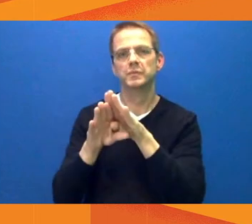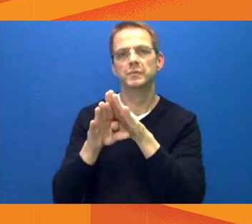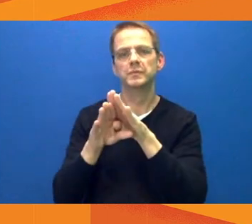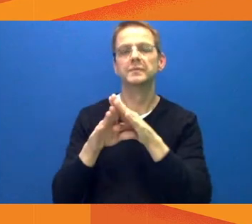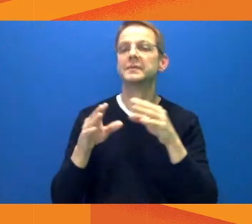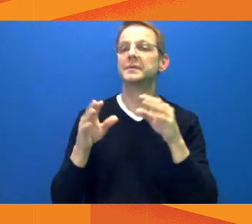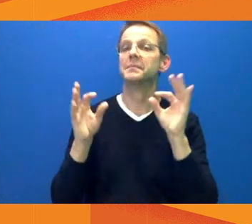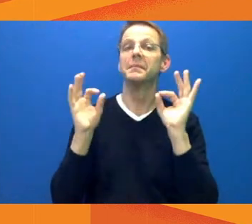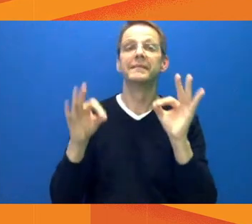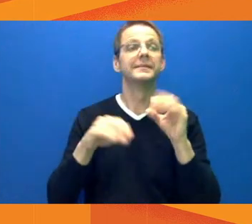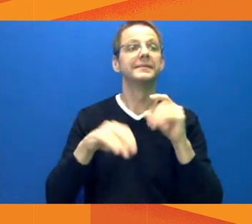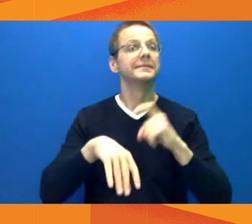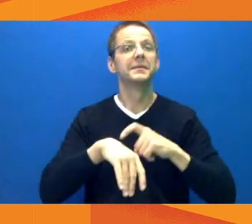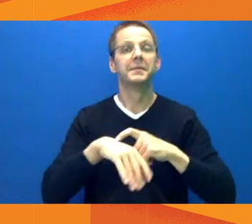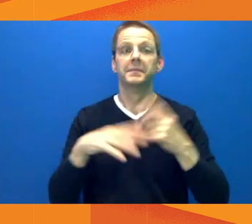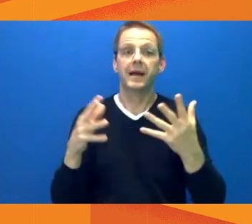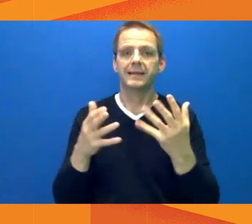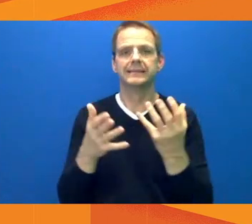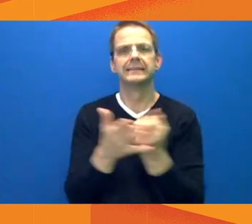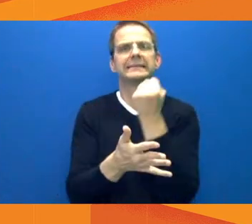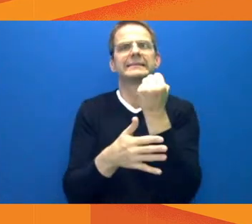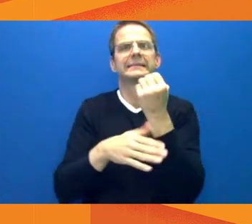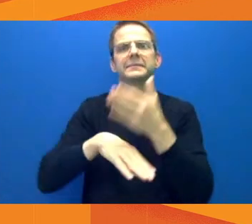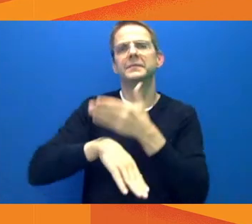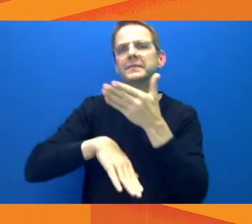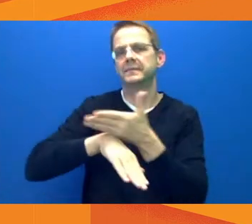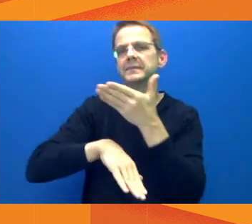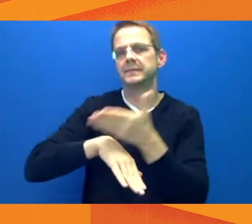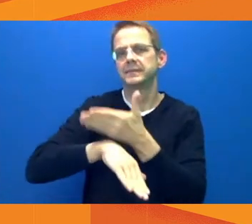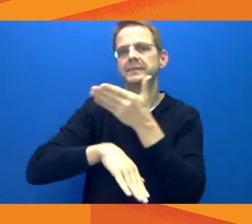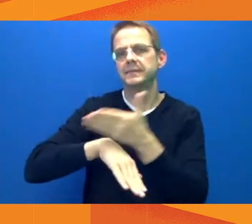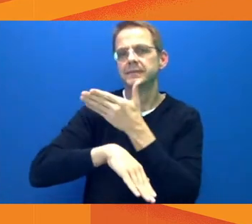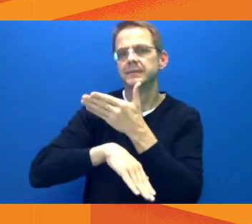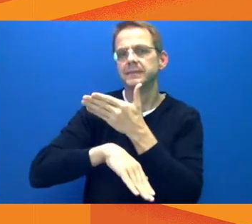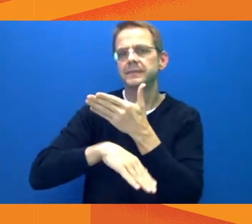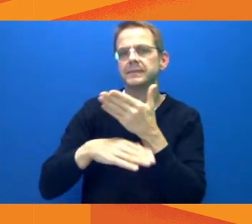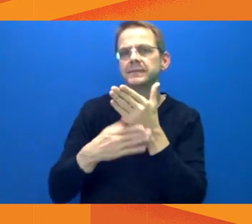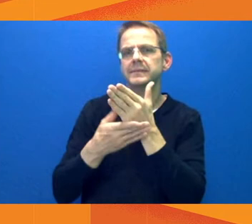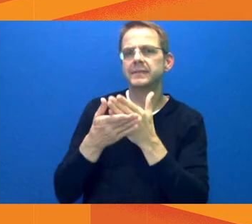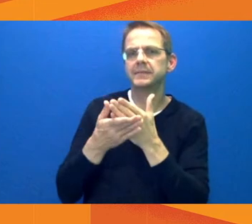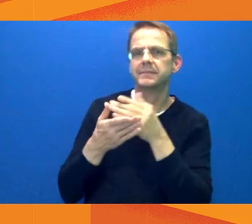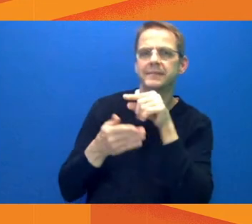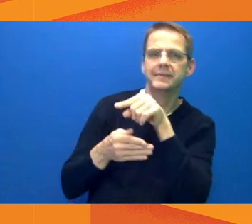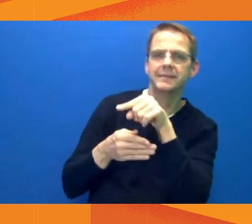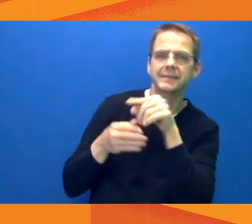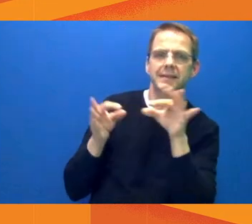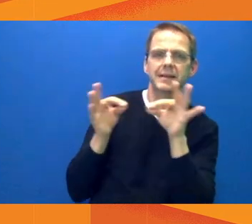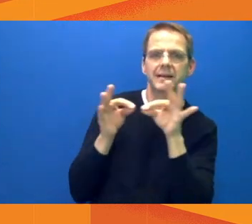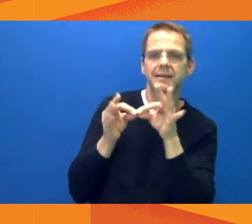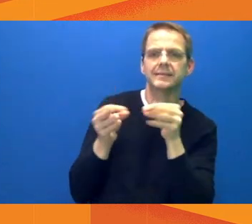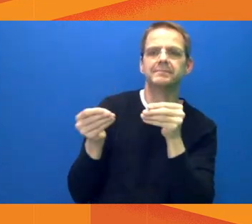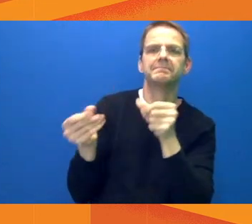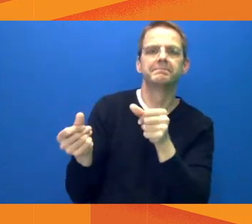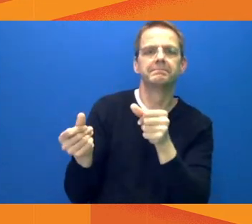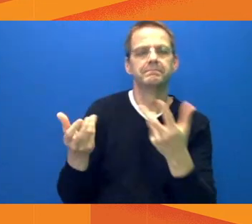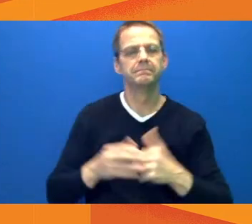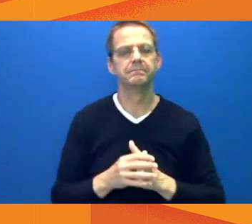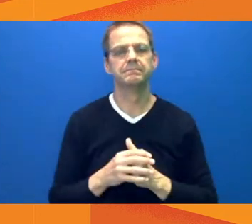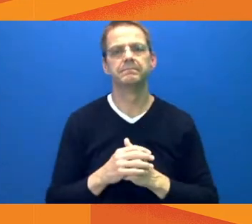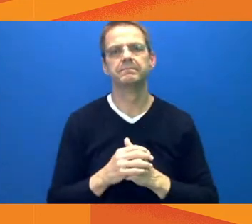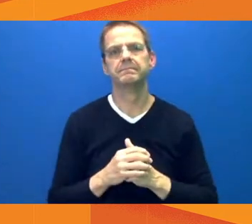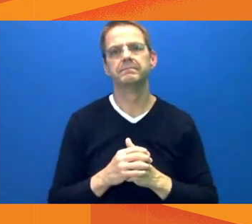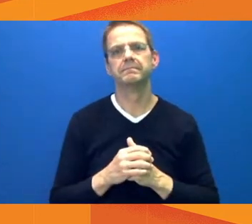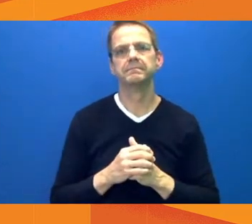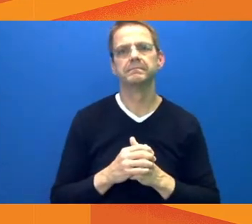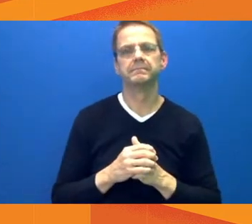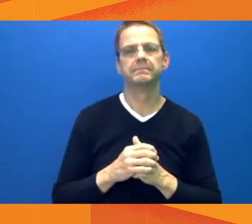eyes wide open going in, that this use was going to have some wear and tear on the facility. But that it was, remember,